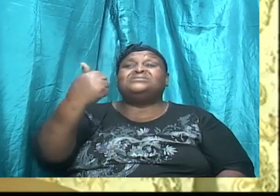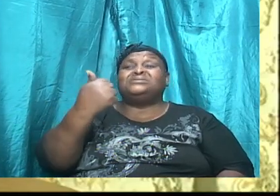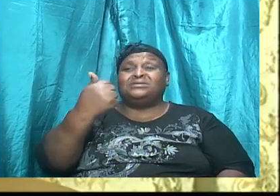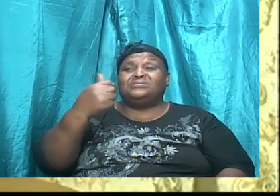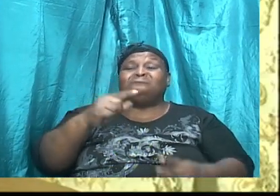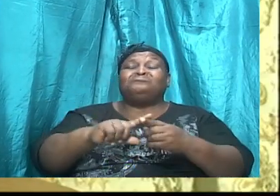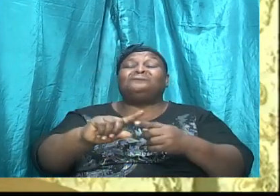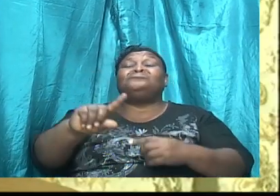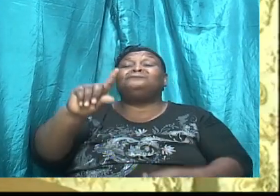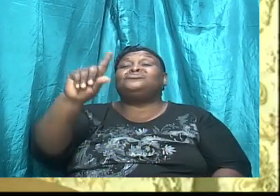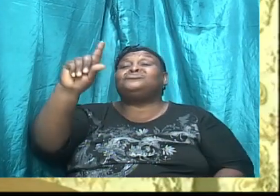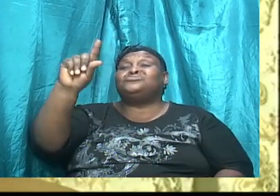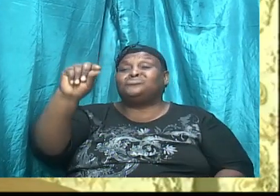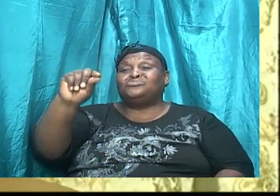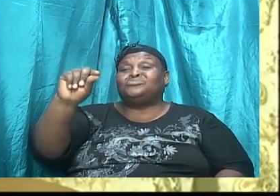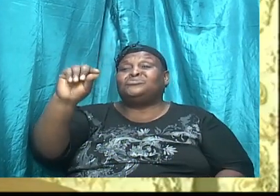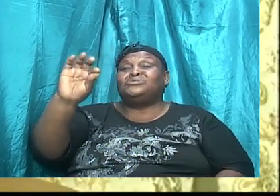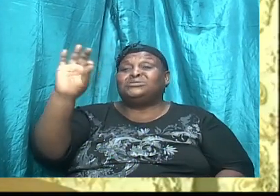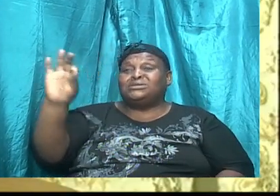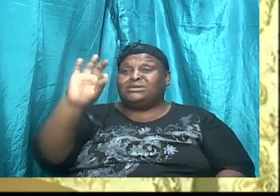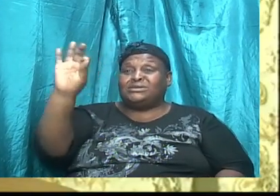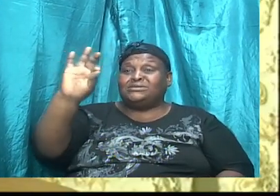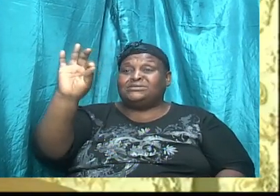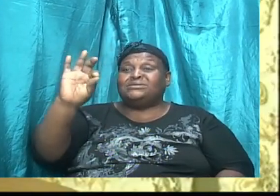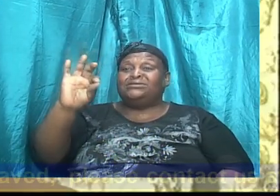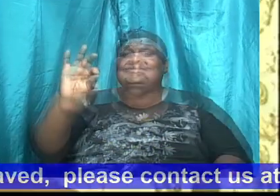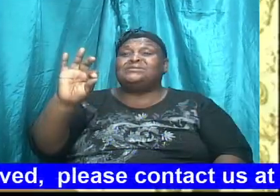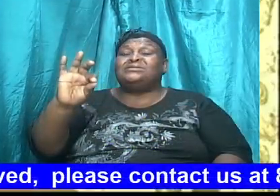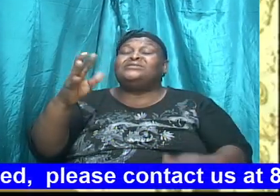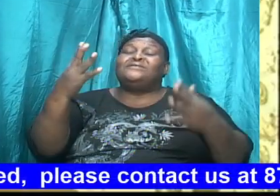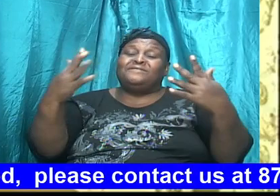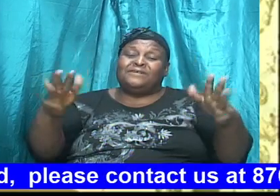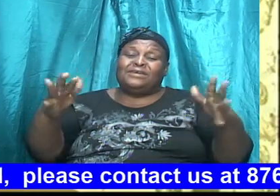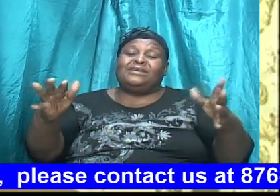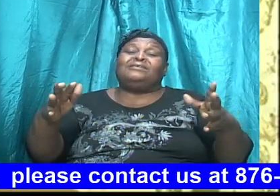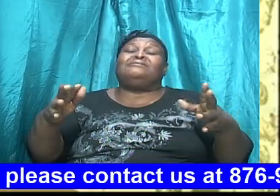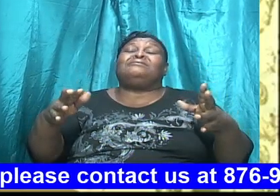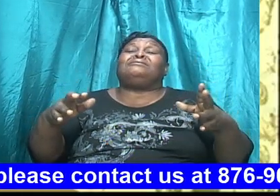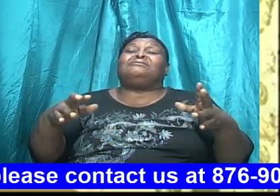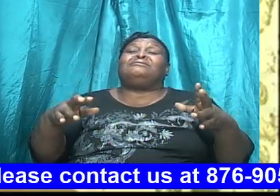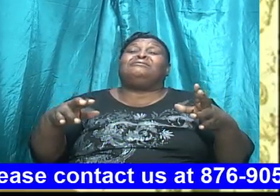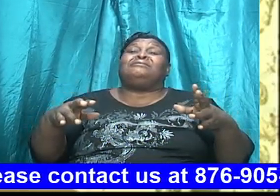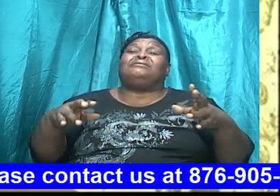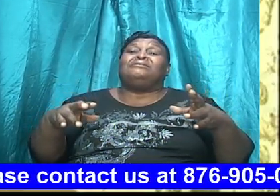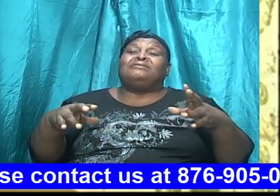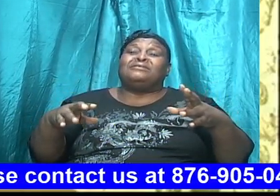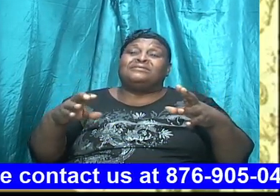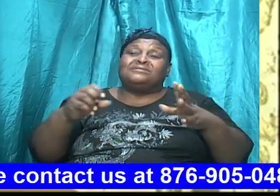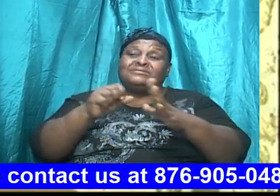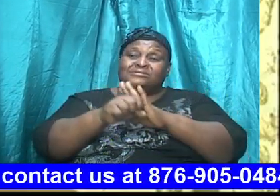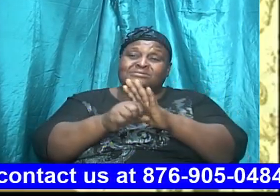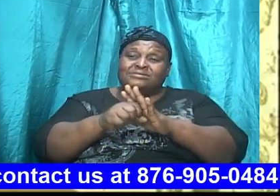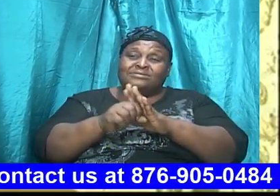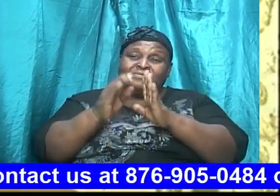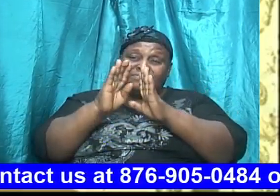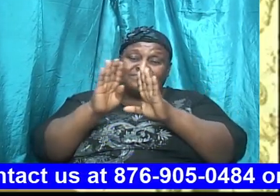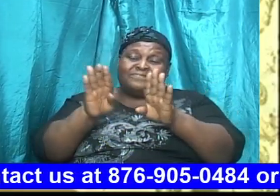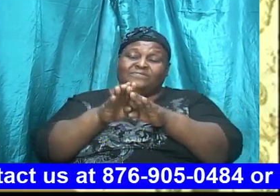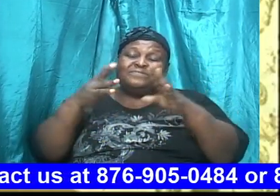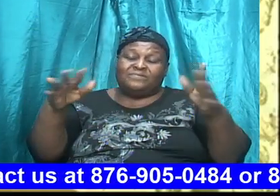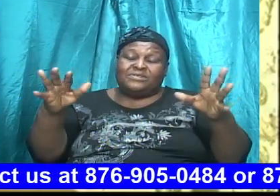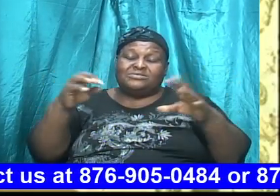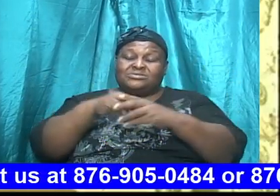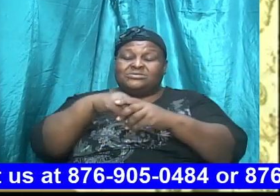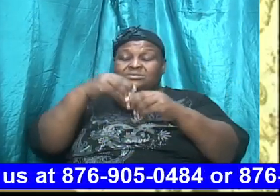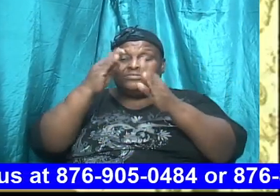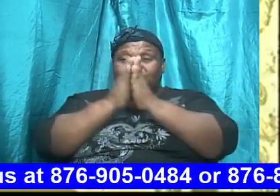and so, you know, this, and this is our last session, we just want to close in prayer, understand God for what